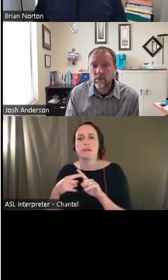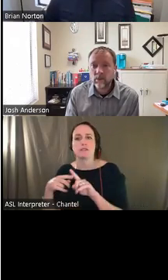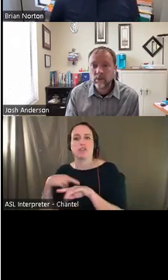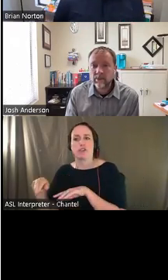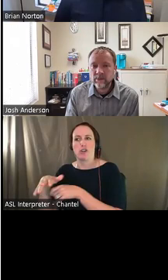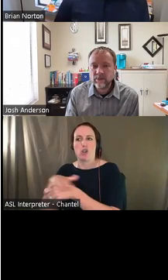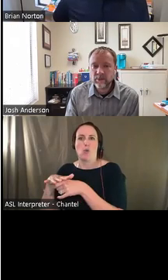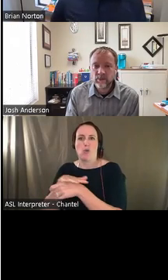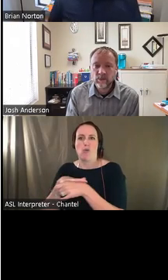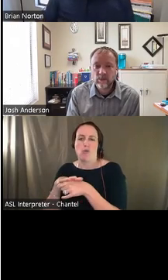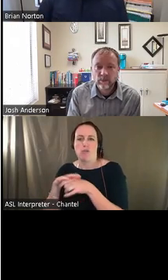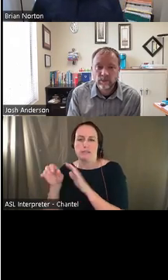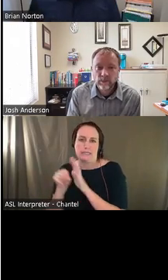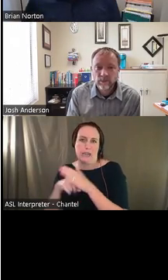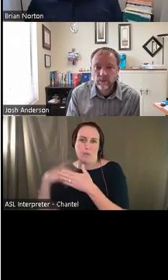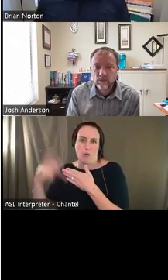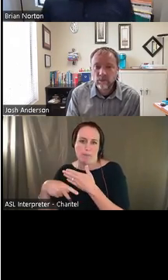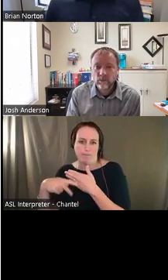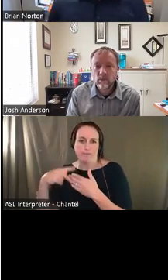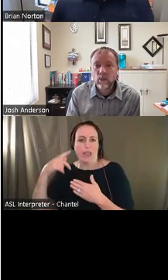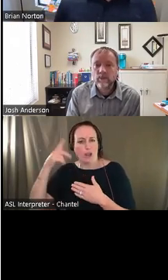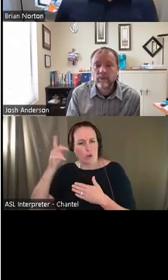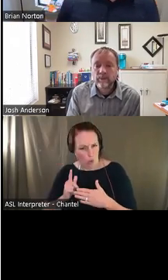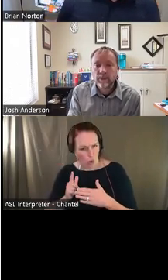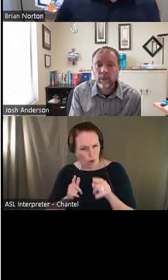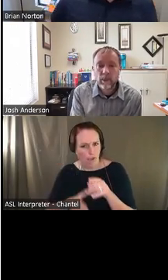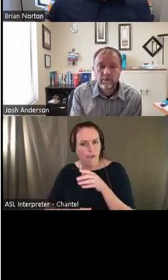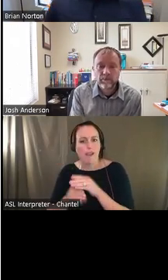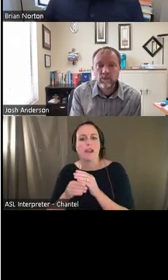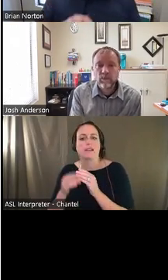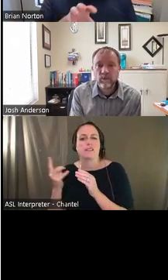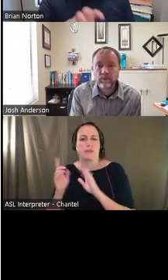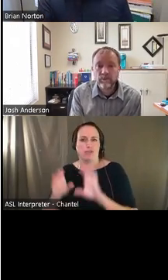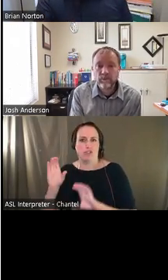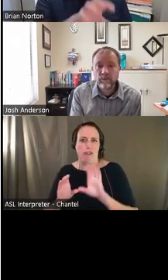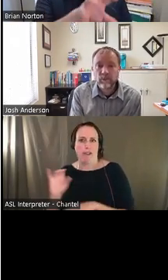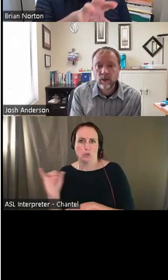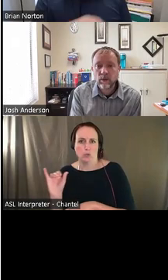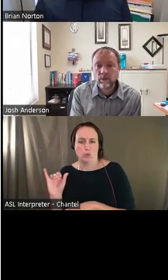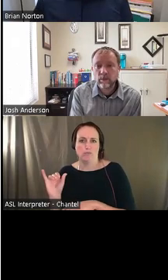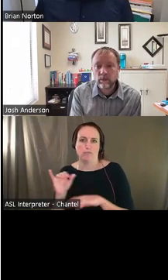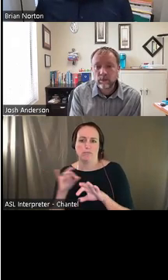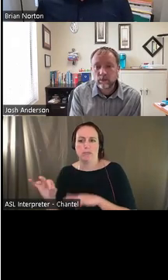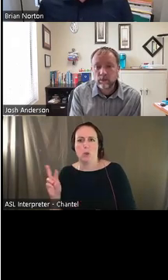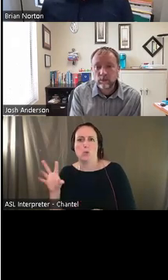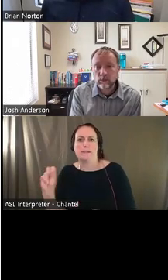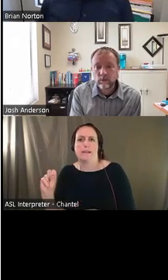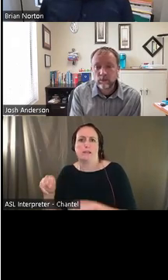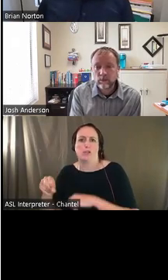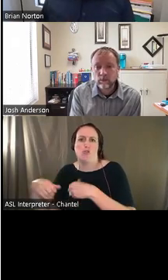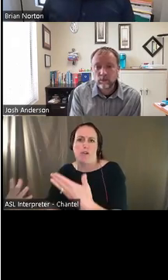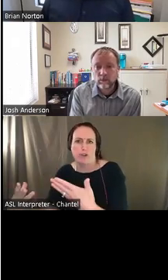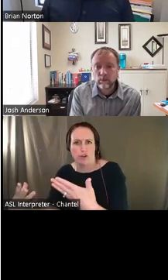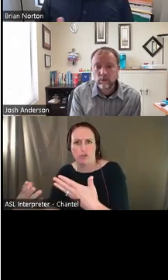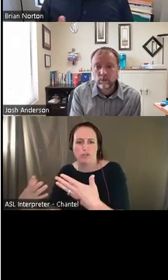And so, and I see Laura's put some, some information in there about what they offer as far as alternative financing programs.